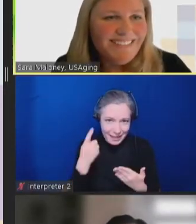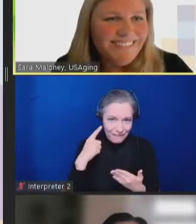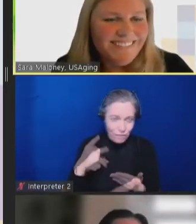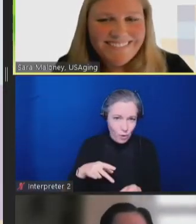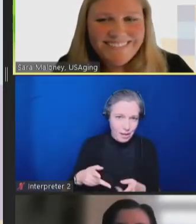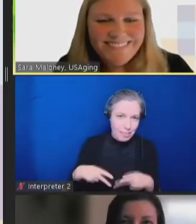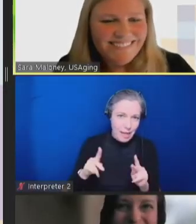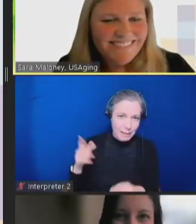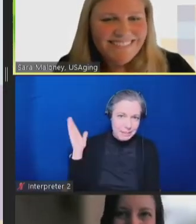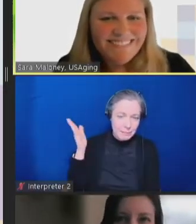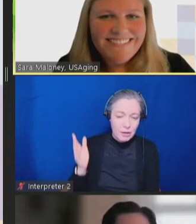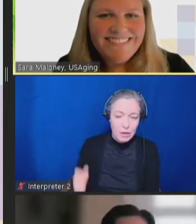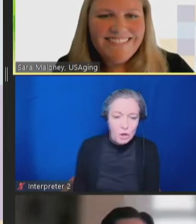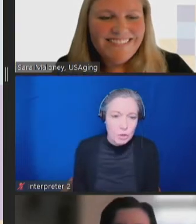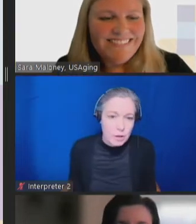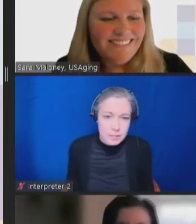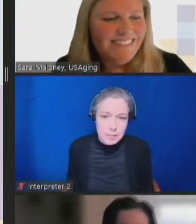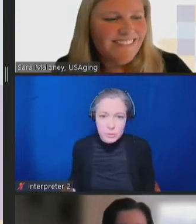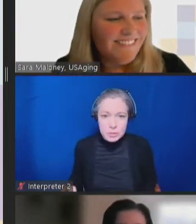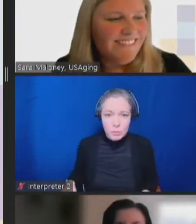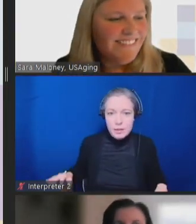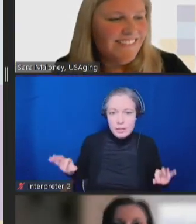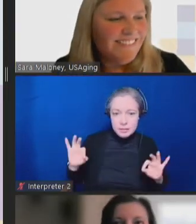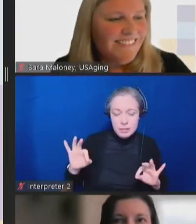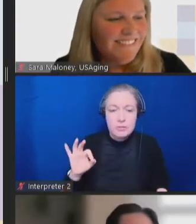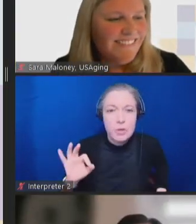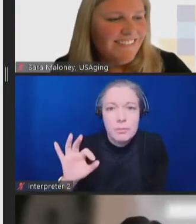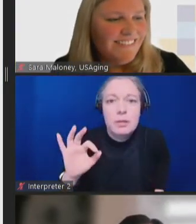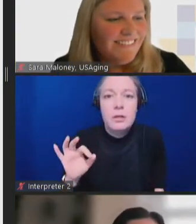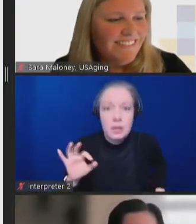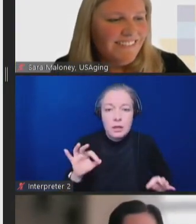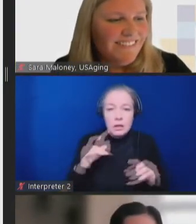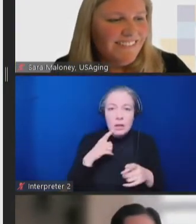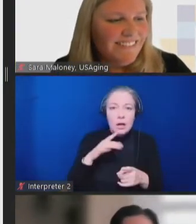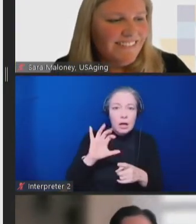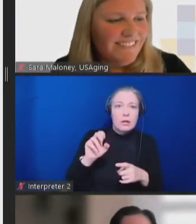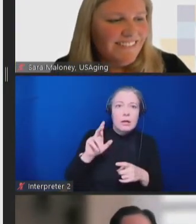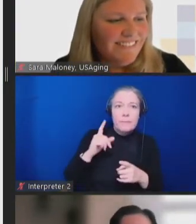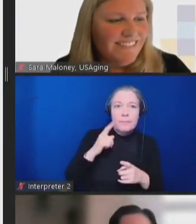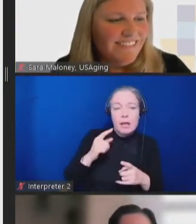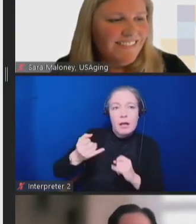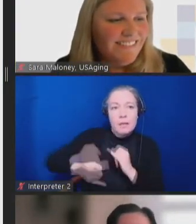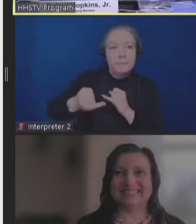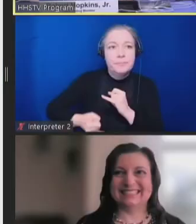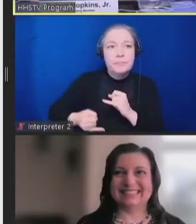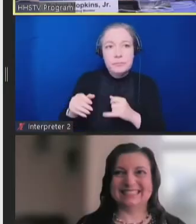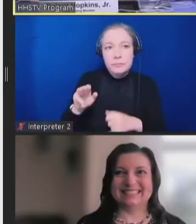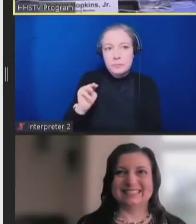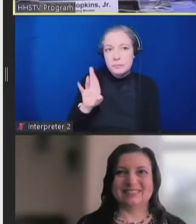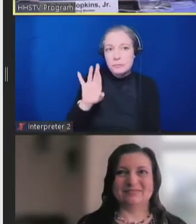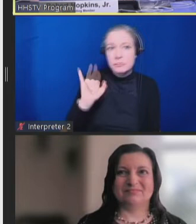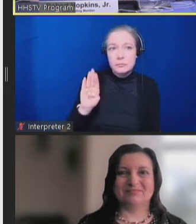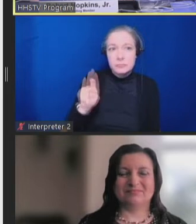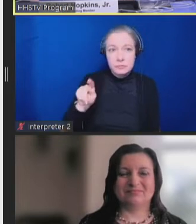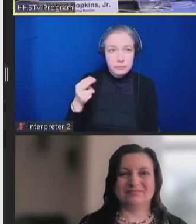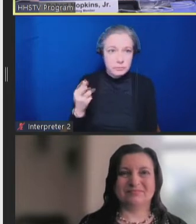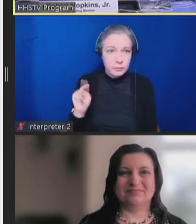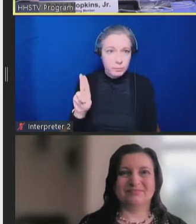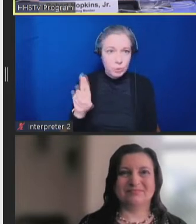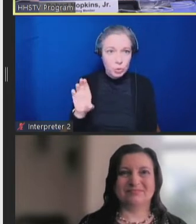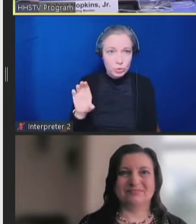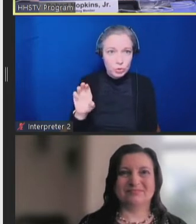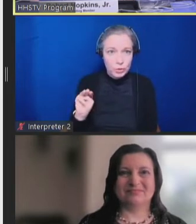speak. Thank you very much. And our final presenter in this panel is Mary Beth Musomechi from George